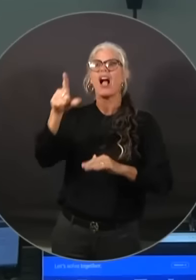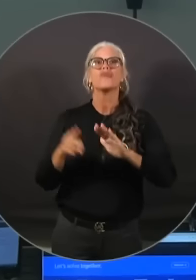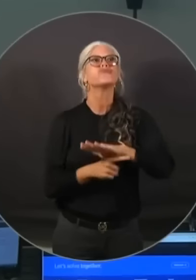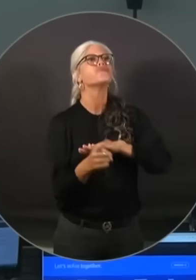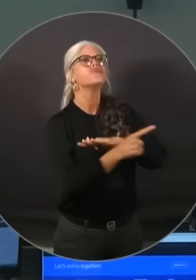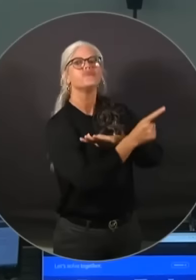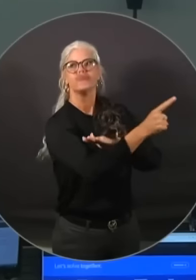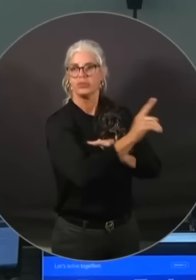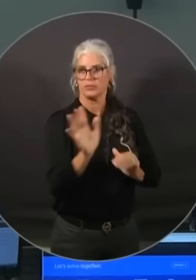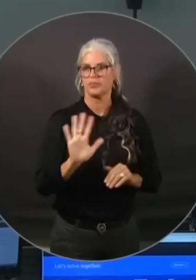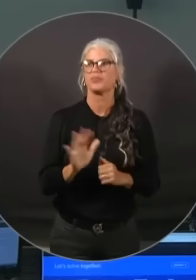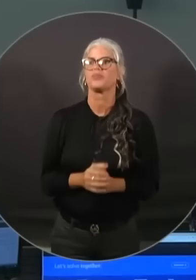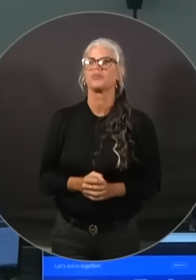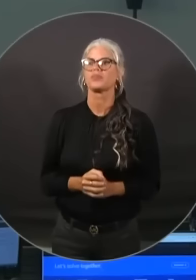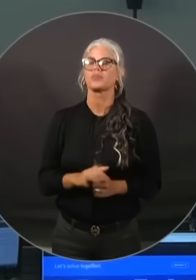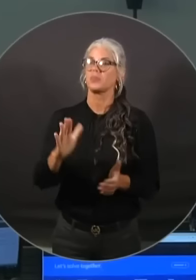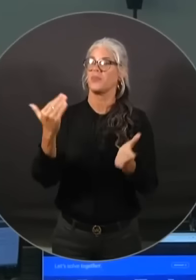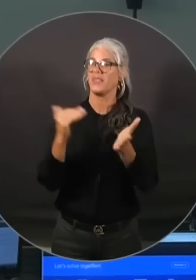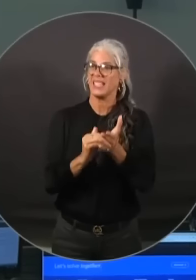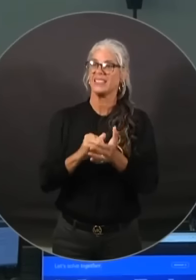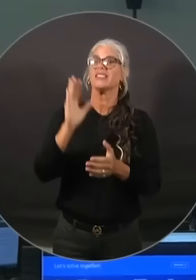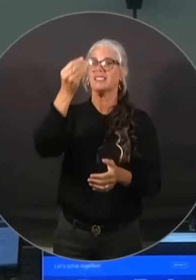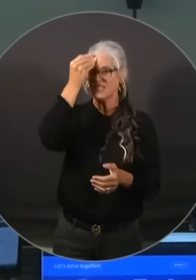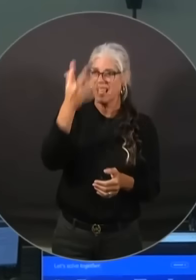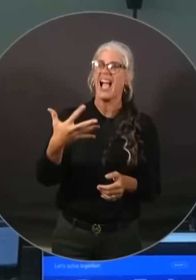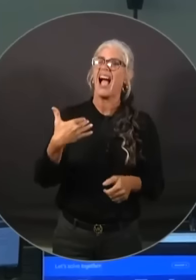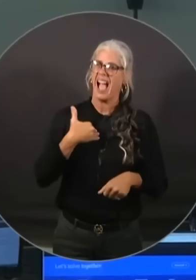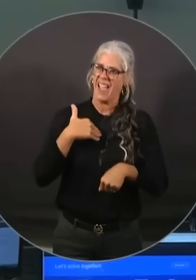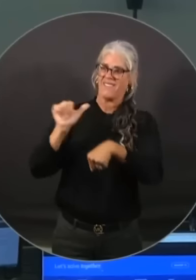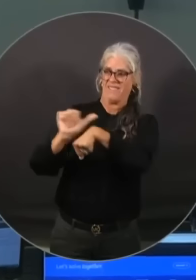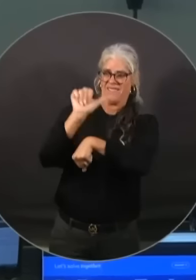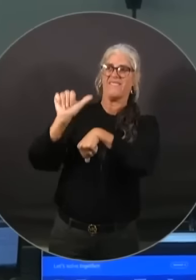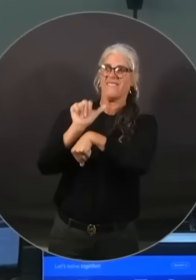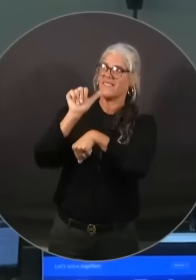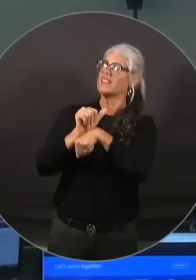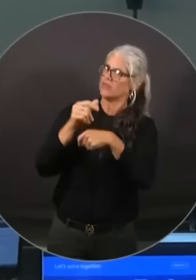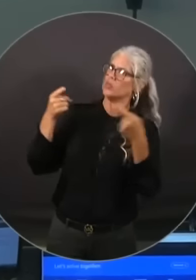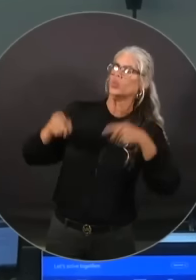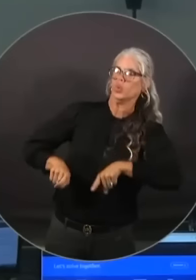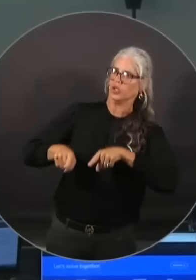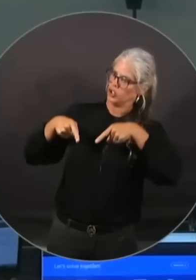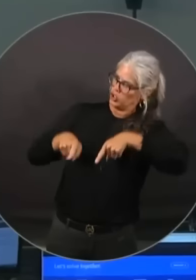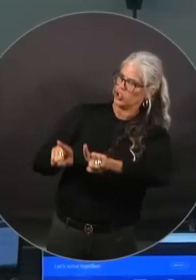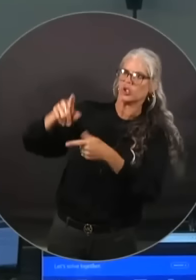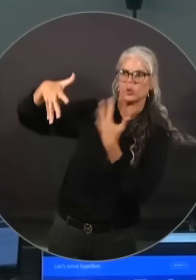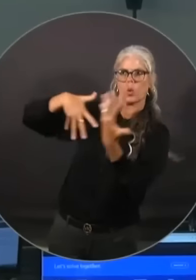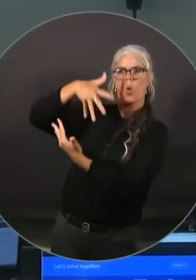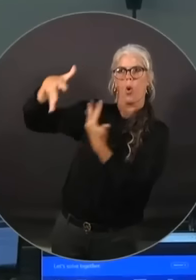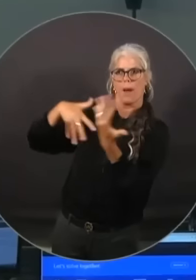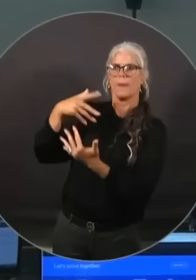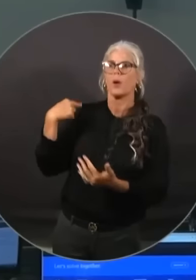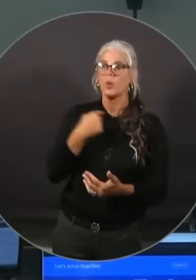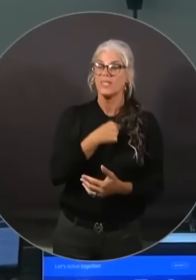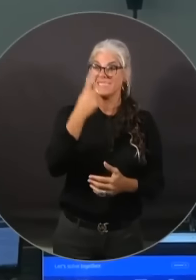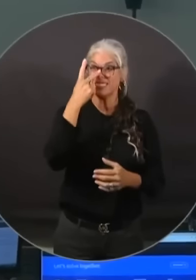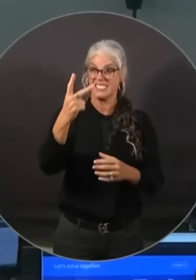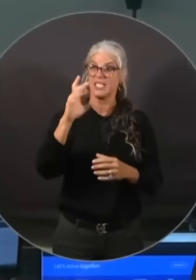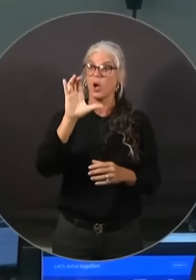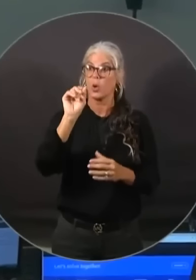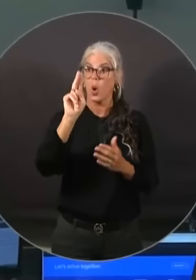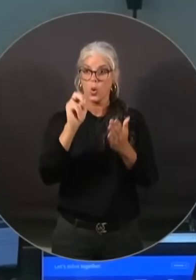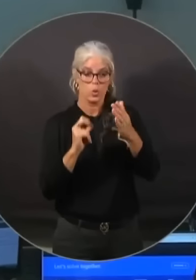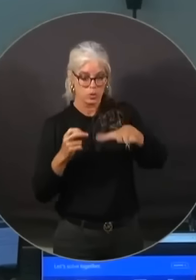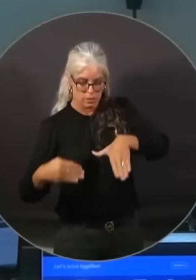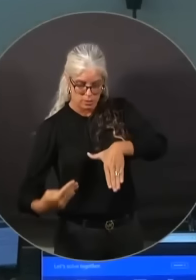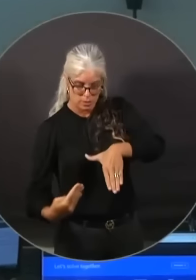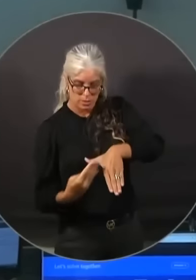Want to reiterate the hazards from this storm will be seen and felt far outside the center of the cone. Flood impacts were going to be felt everywhere